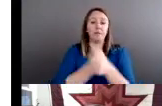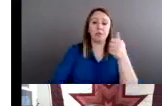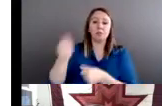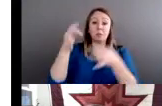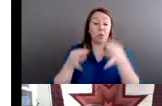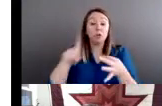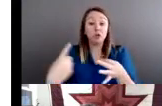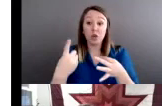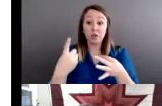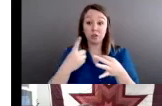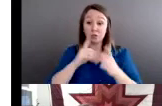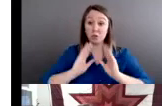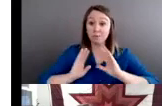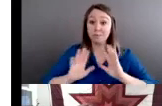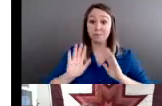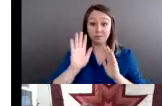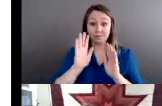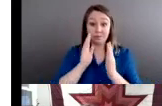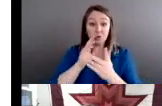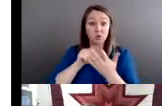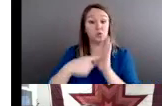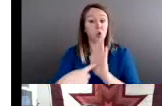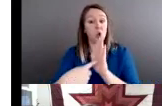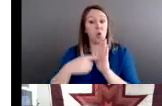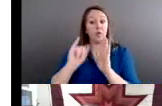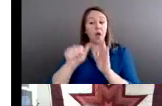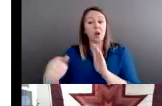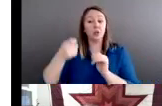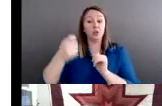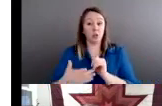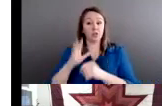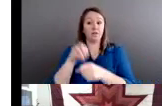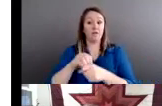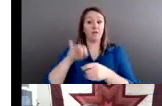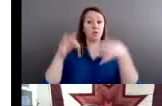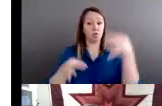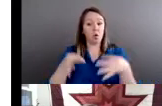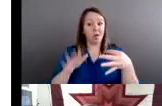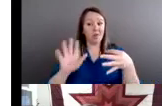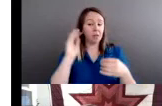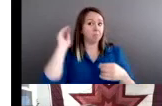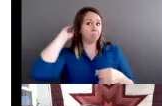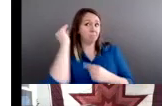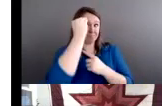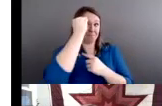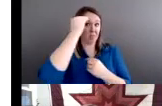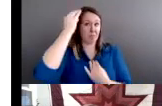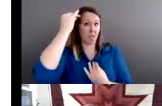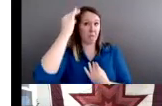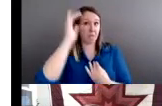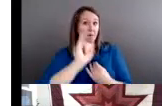kept in mind the trauma that victims experience when their cases don't go forward.